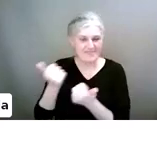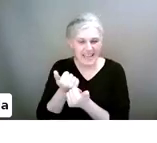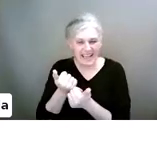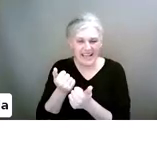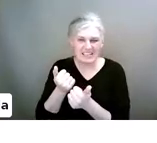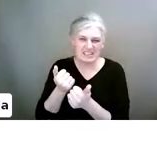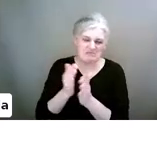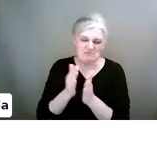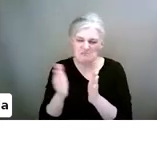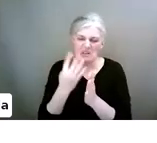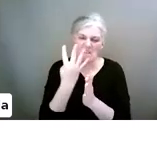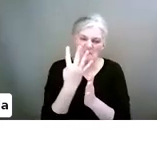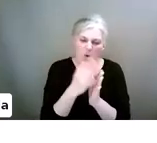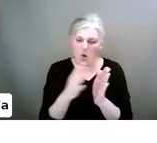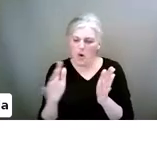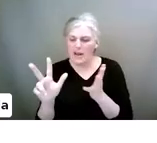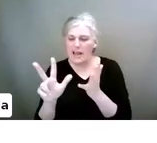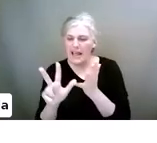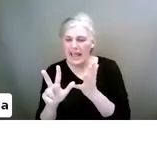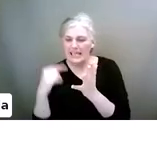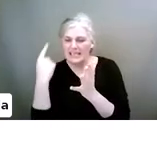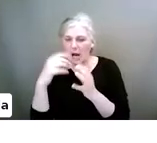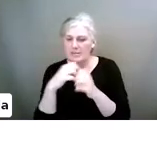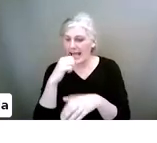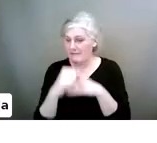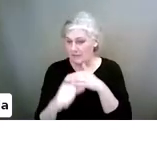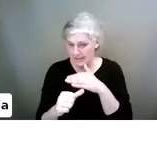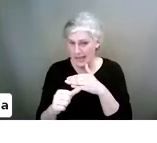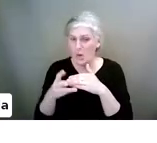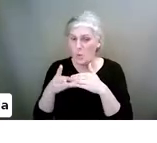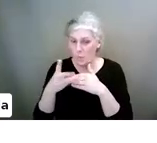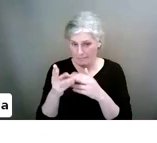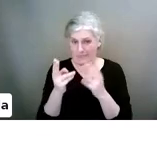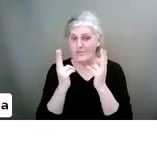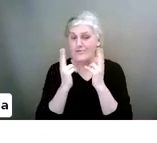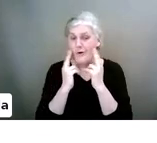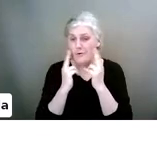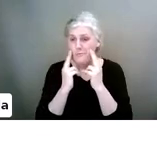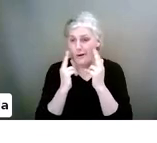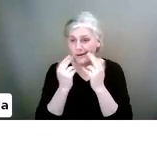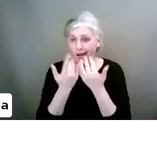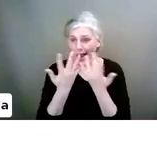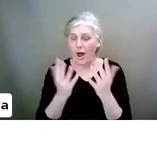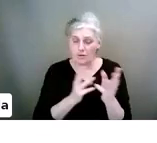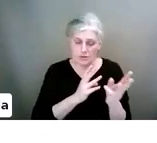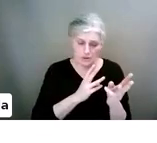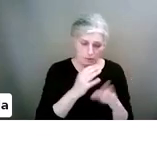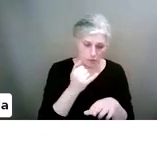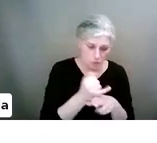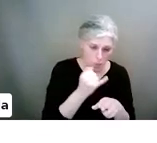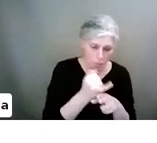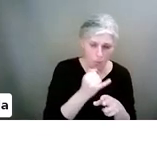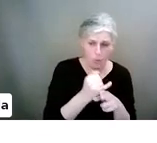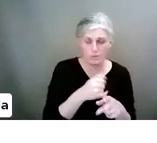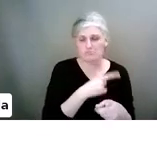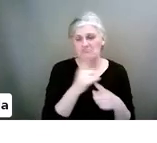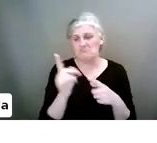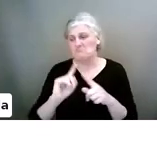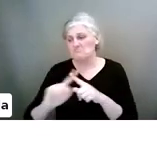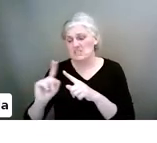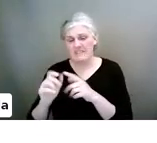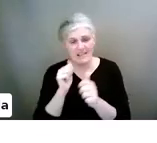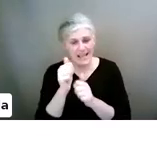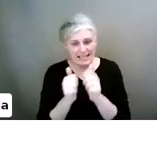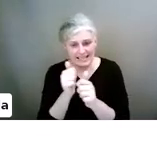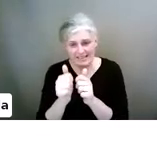four and eight hours a day would be normal. They do a lot of school stuff. They do a lot of different activities